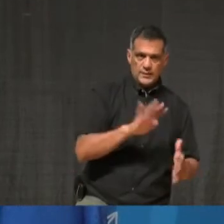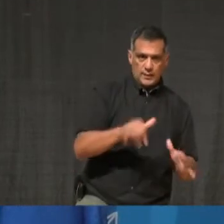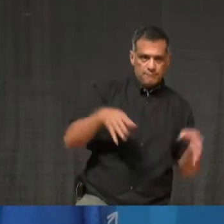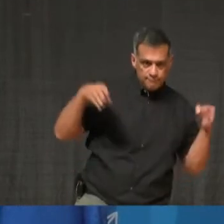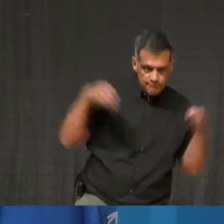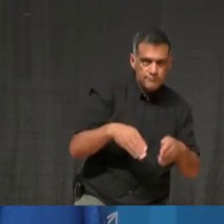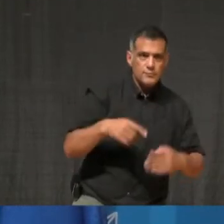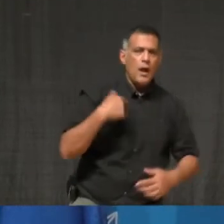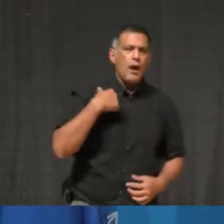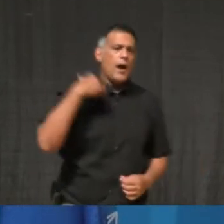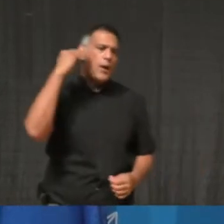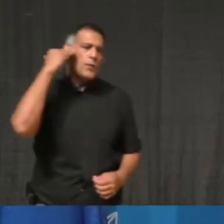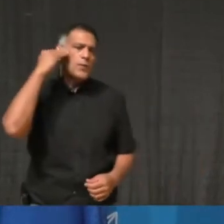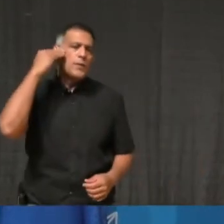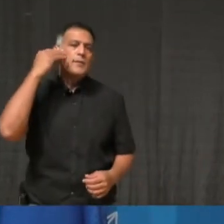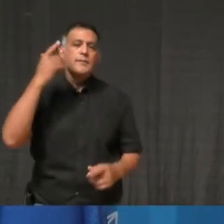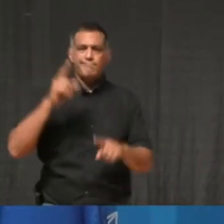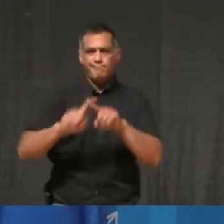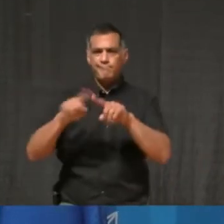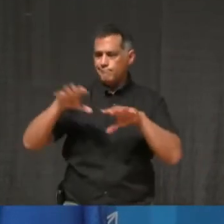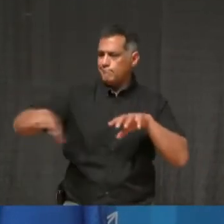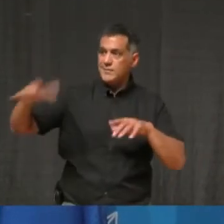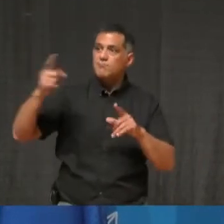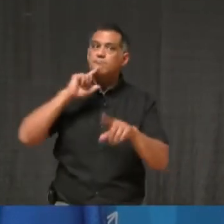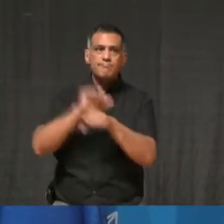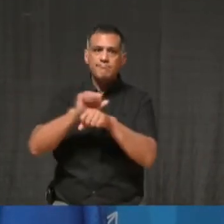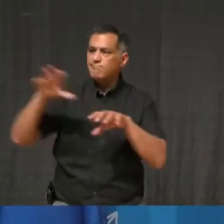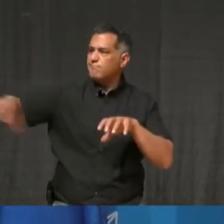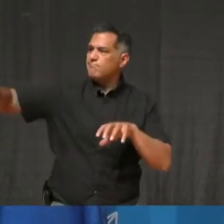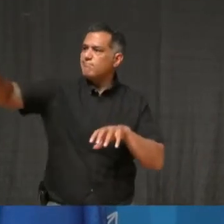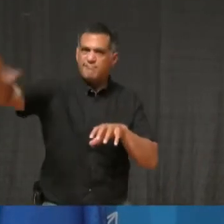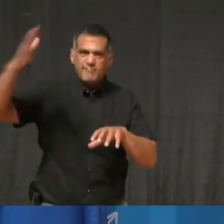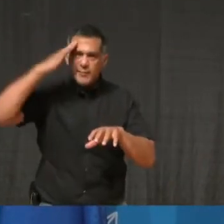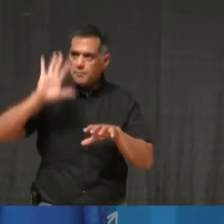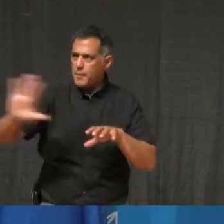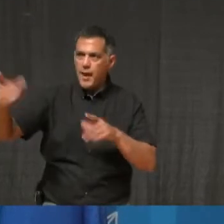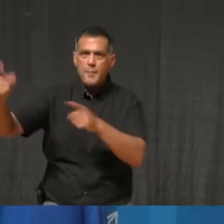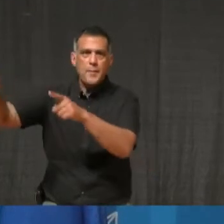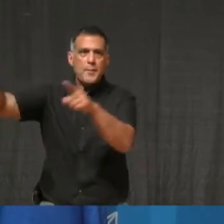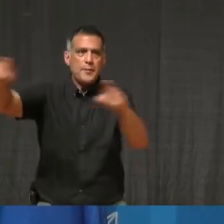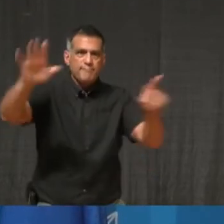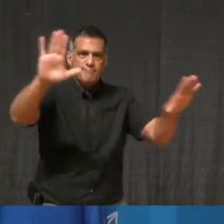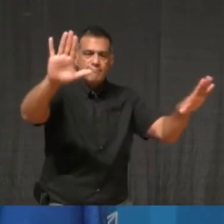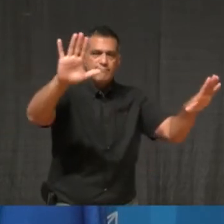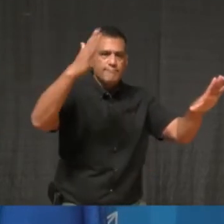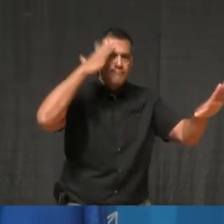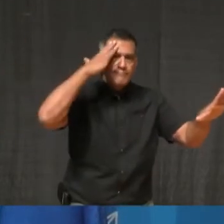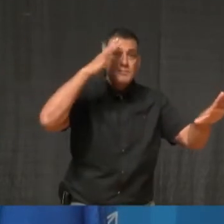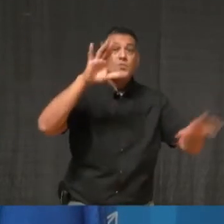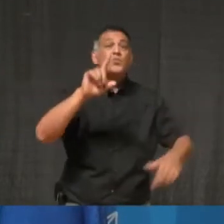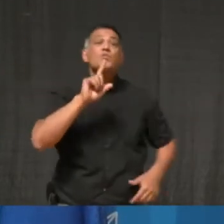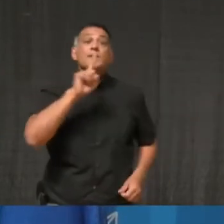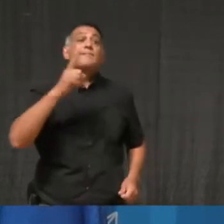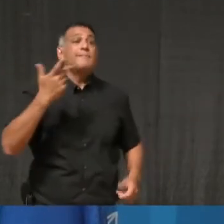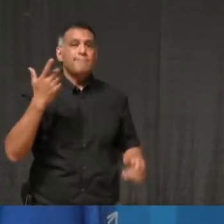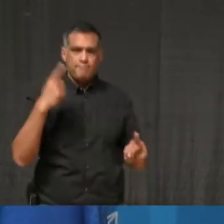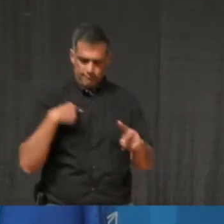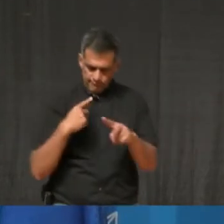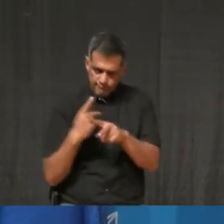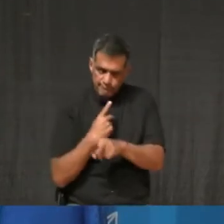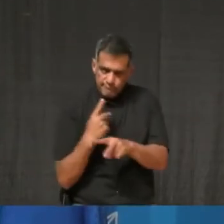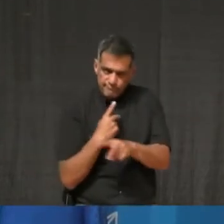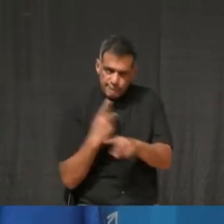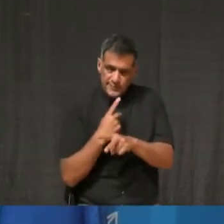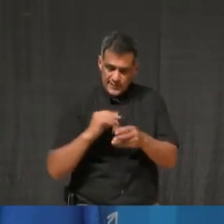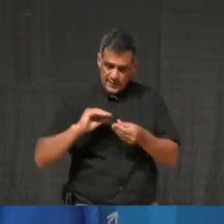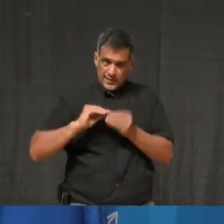different pictures within the region, but to be honest, they're not all that different. When you actually look at them from